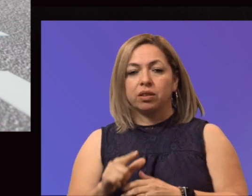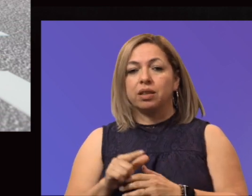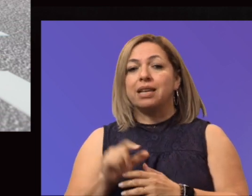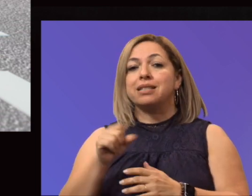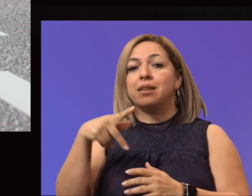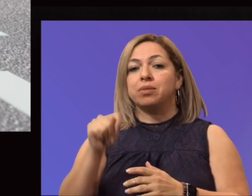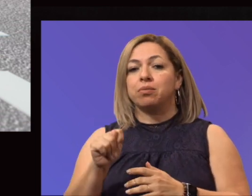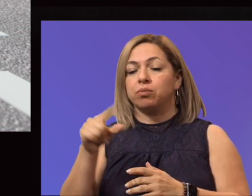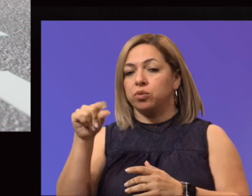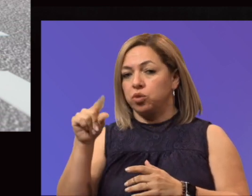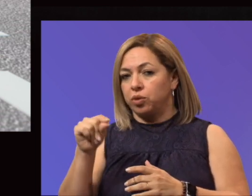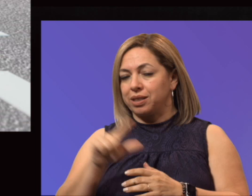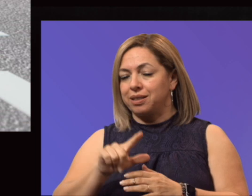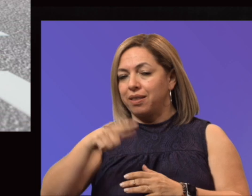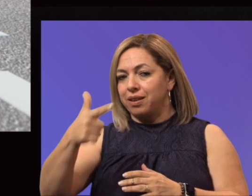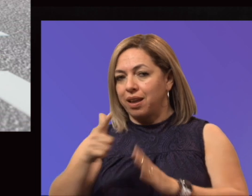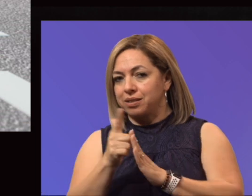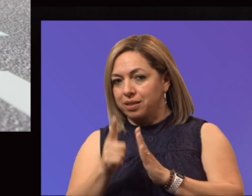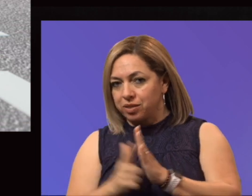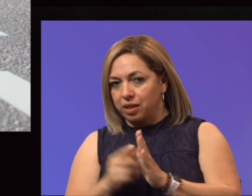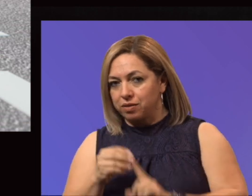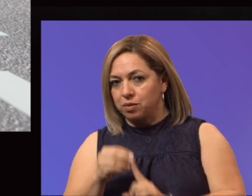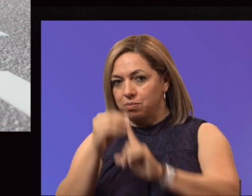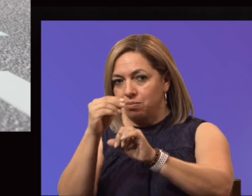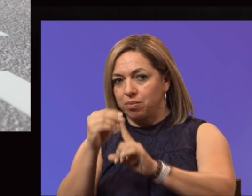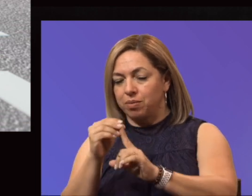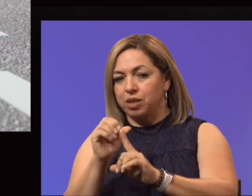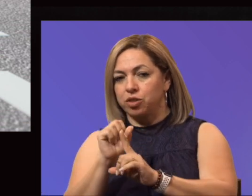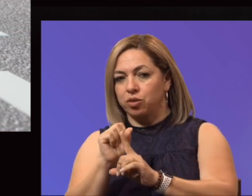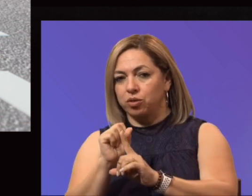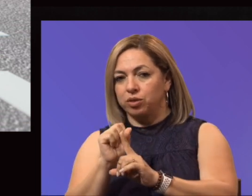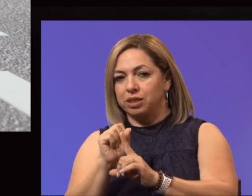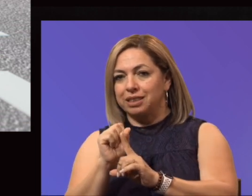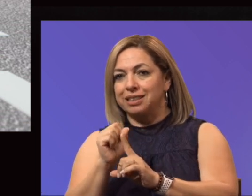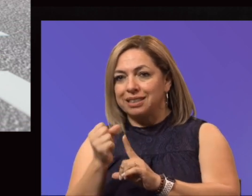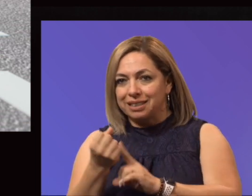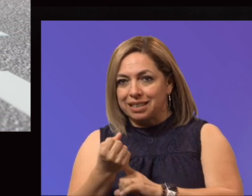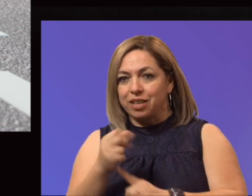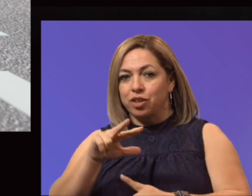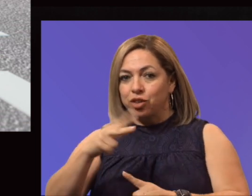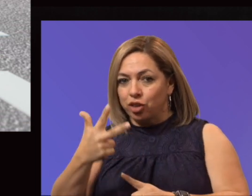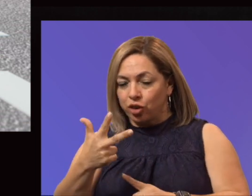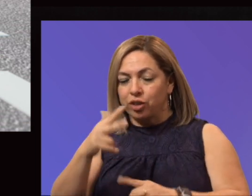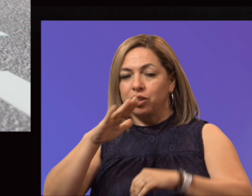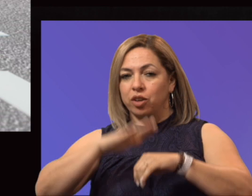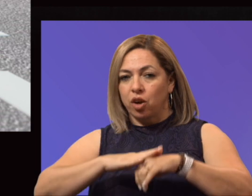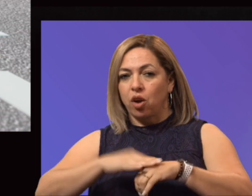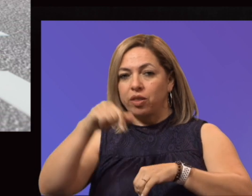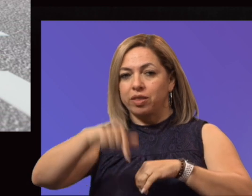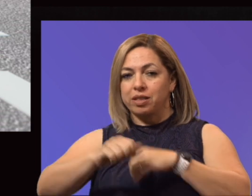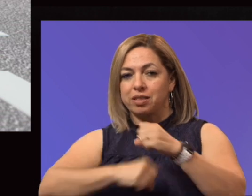special legislative session, it will be the third special session called this year. Part of that agenda is to